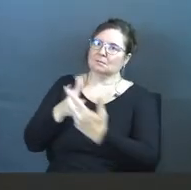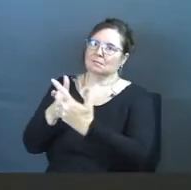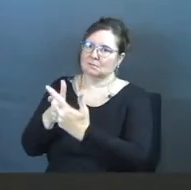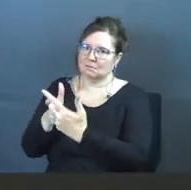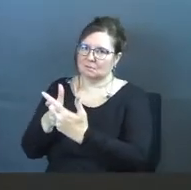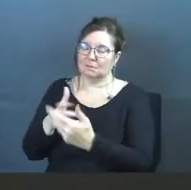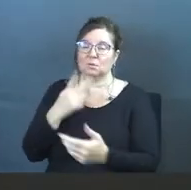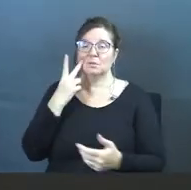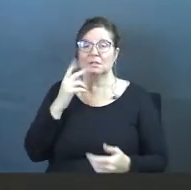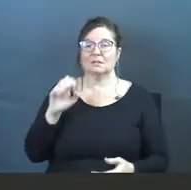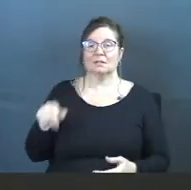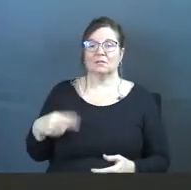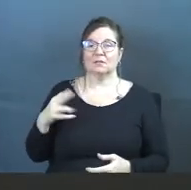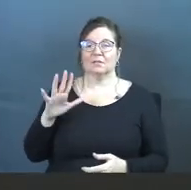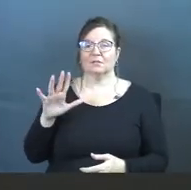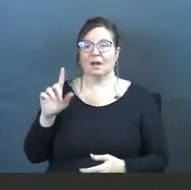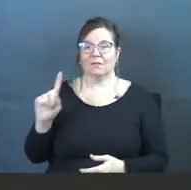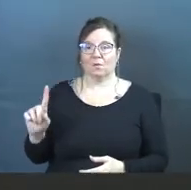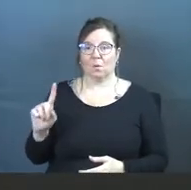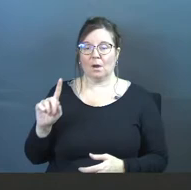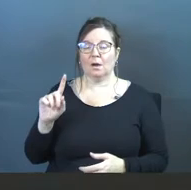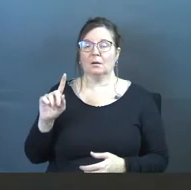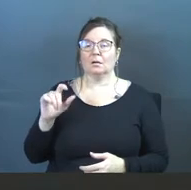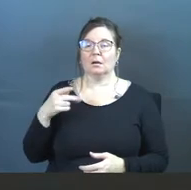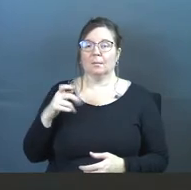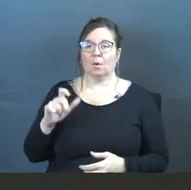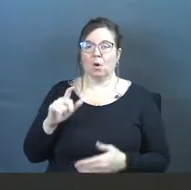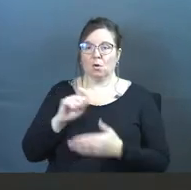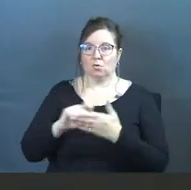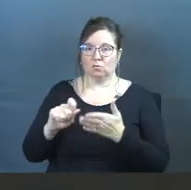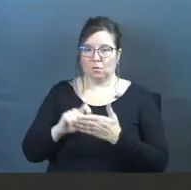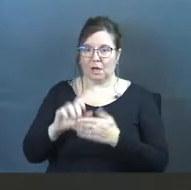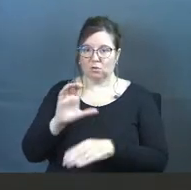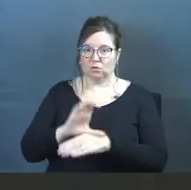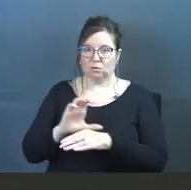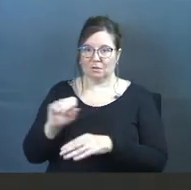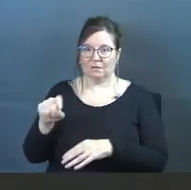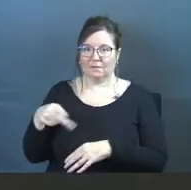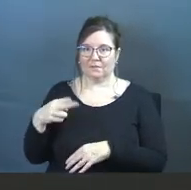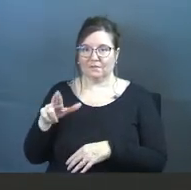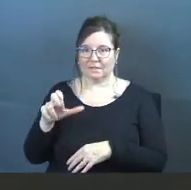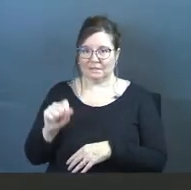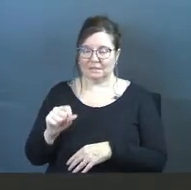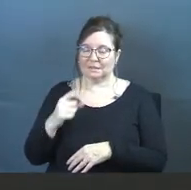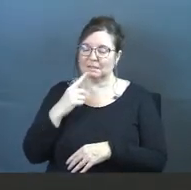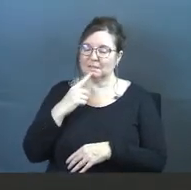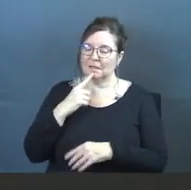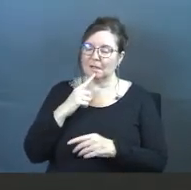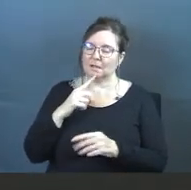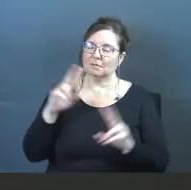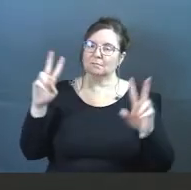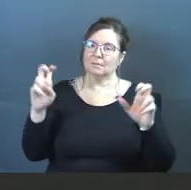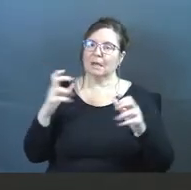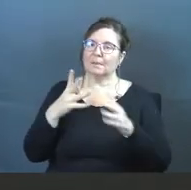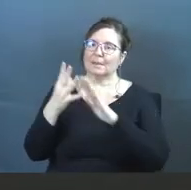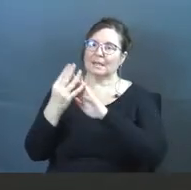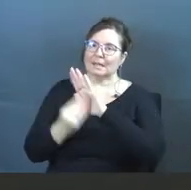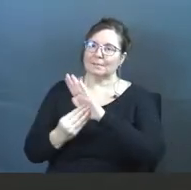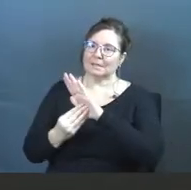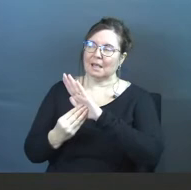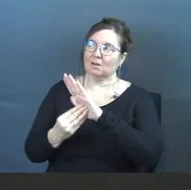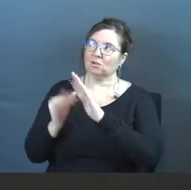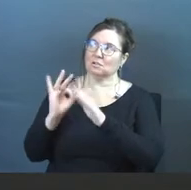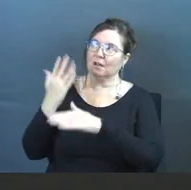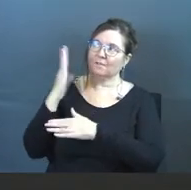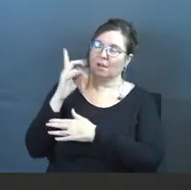Ephesians 5.1, Paul writes to the church of Ephesus, and he says this, and he says in Ephesians 5.1, says, but be imitators of God.